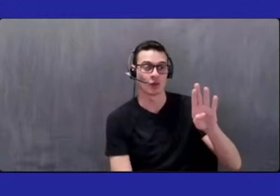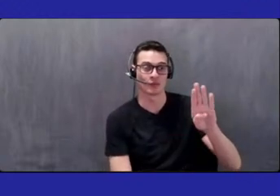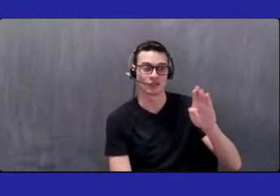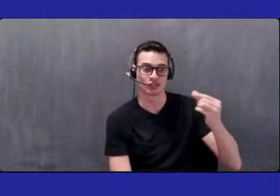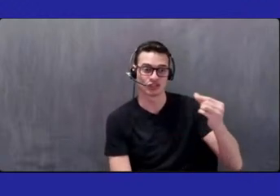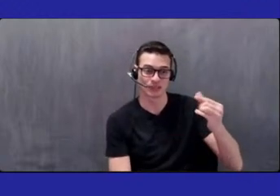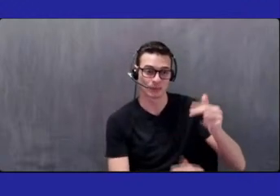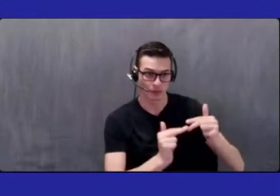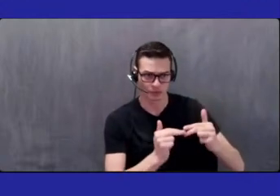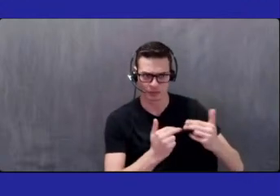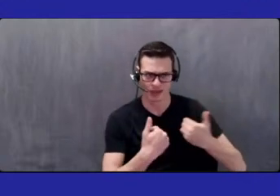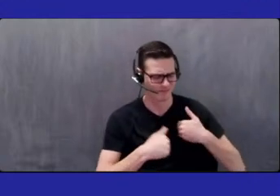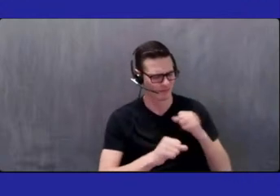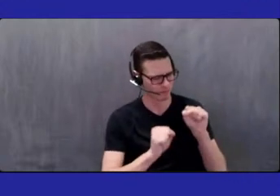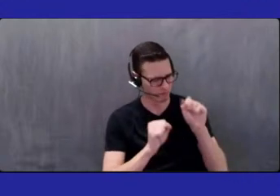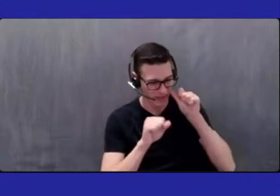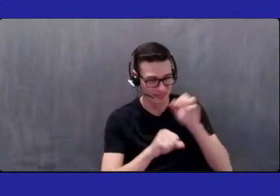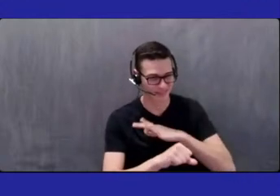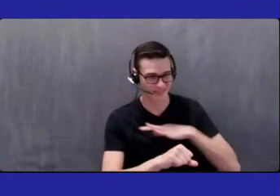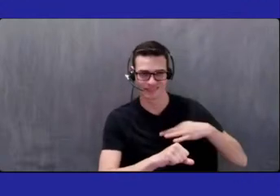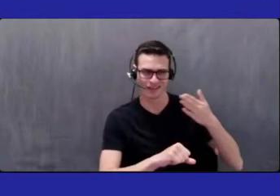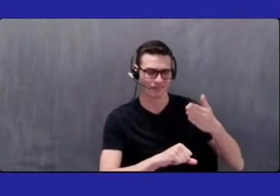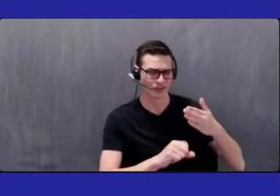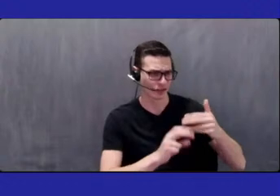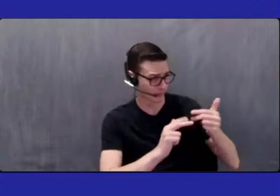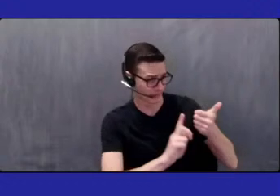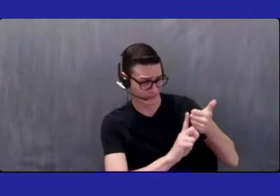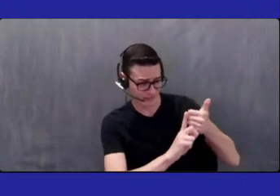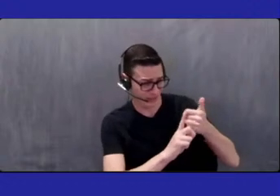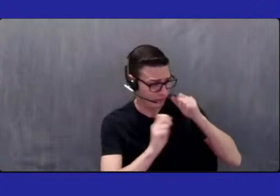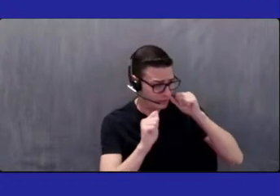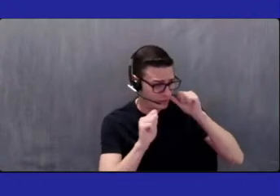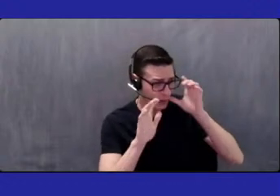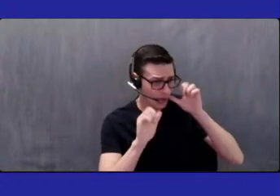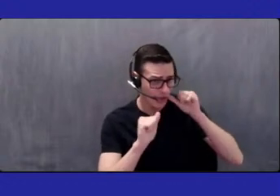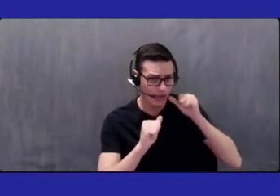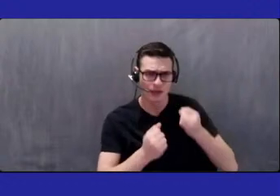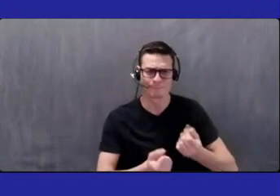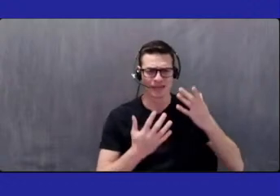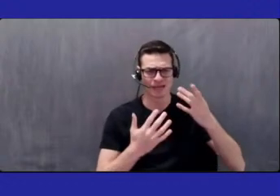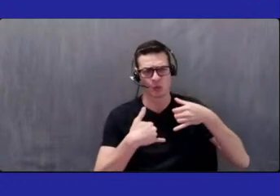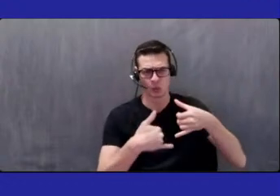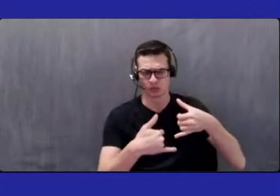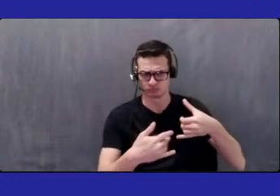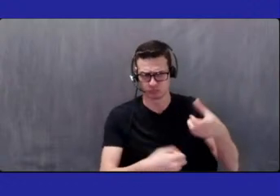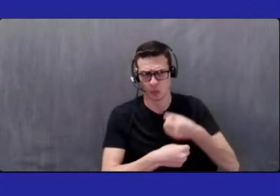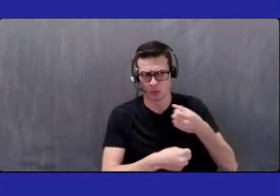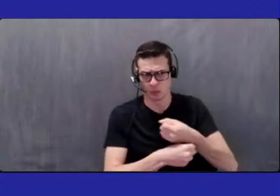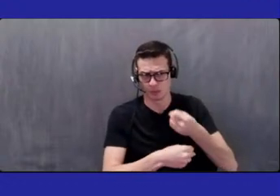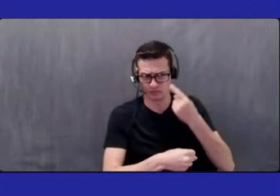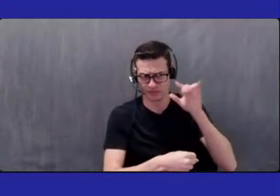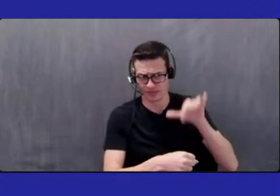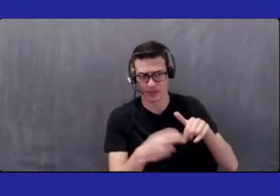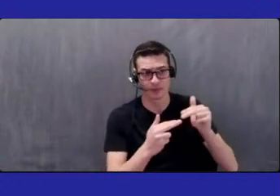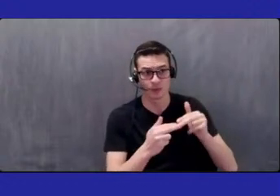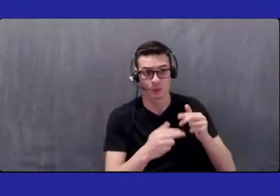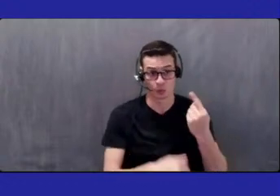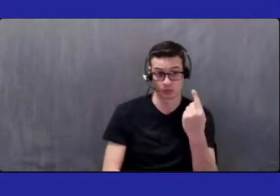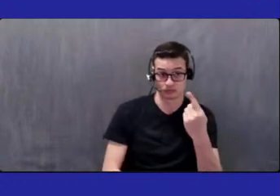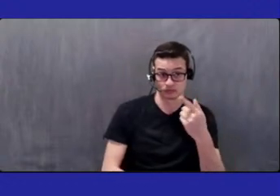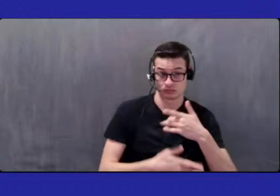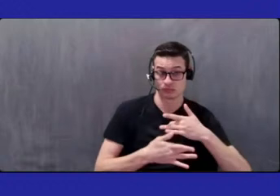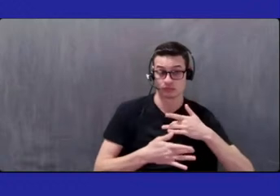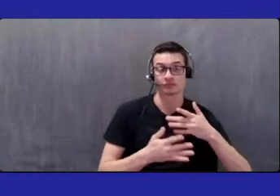personnel. This can be verified by the numerous awards that we have received. One from the American Heart